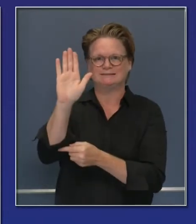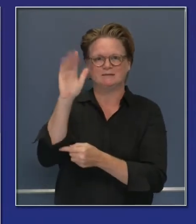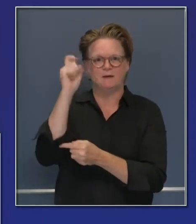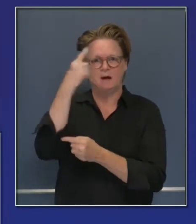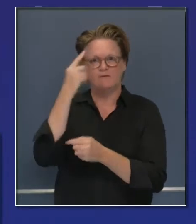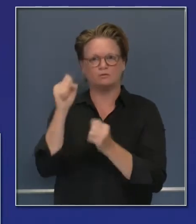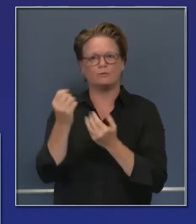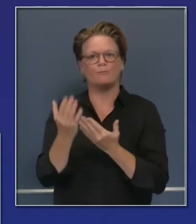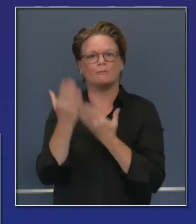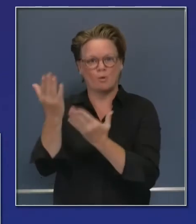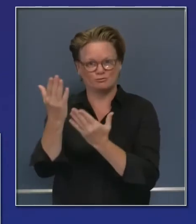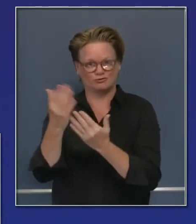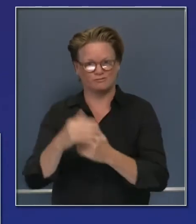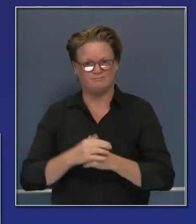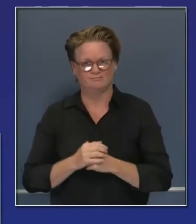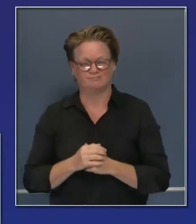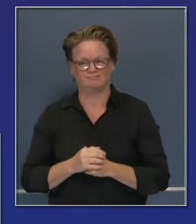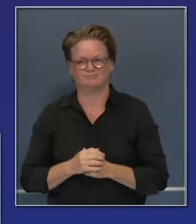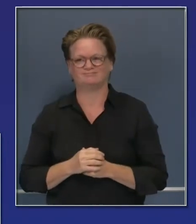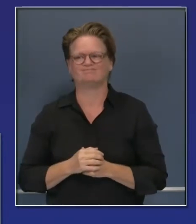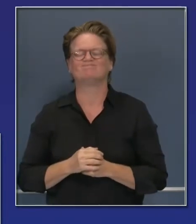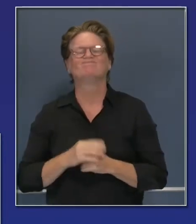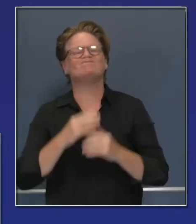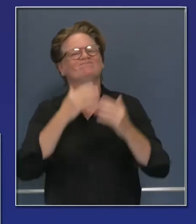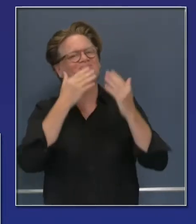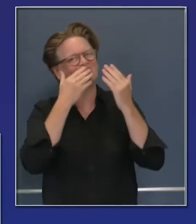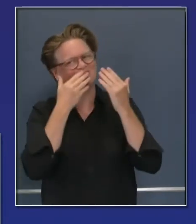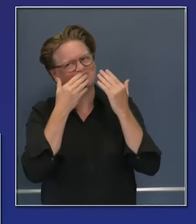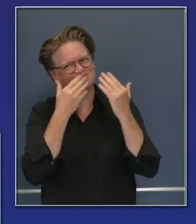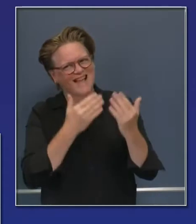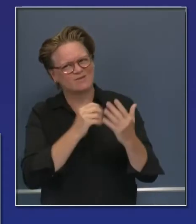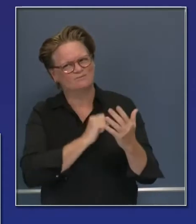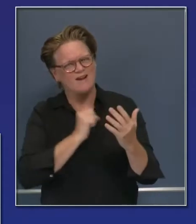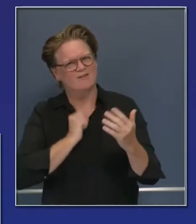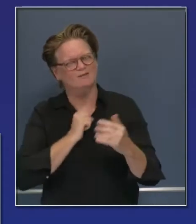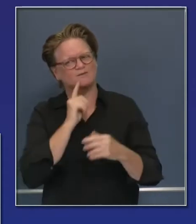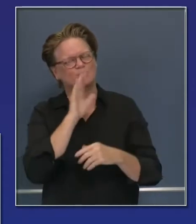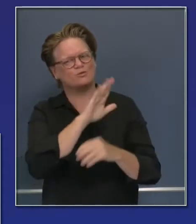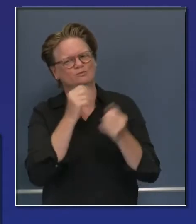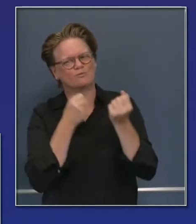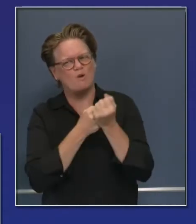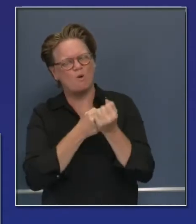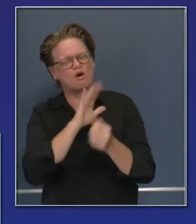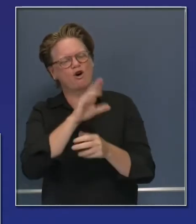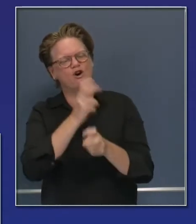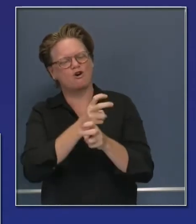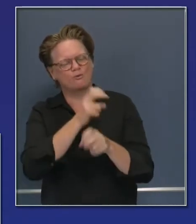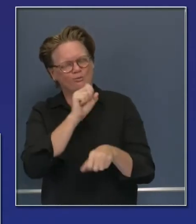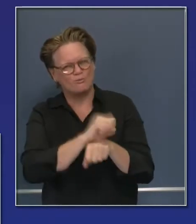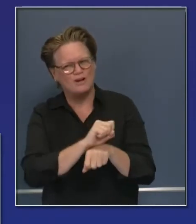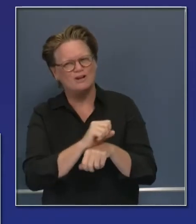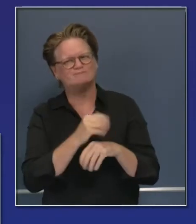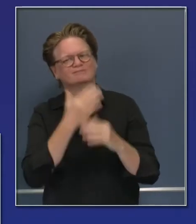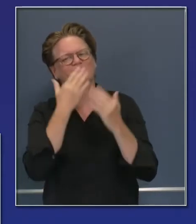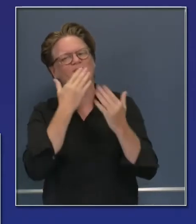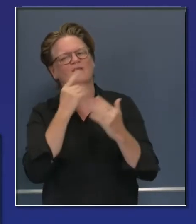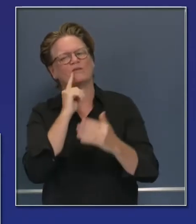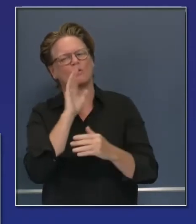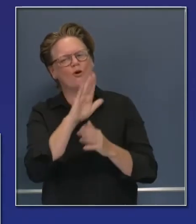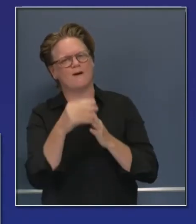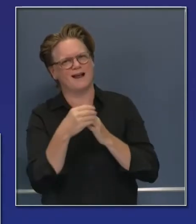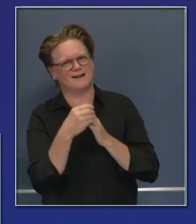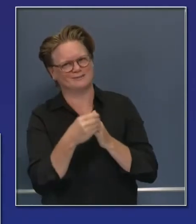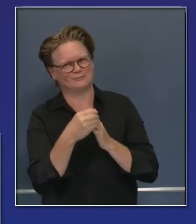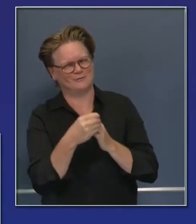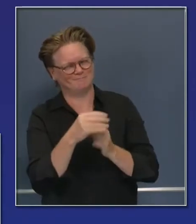you for all of your hard work. Thank you for your support. And thank you for, more importantly, your leadership in this space, also in